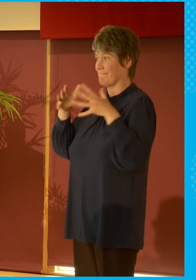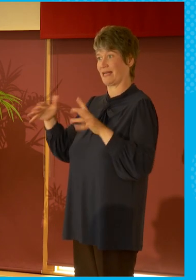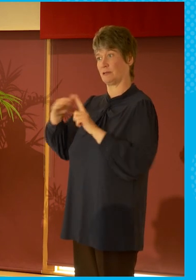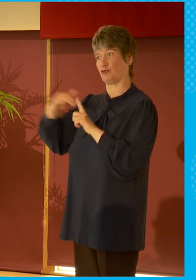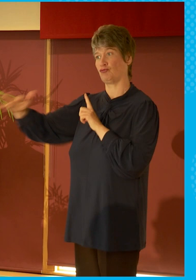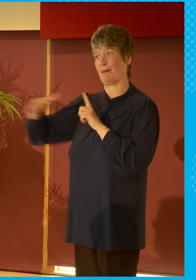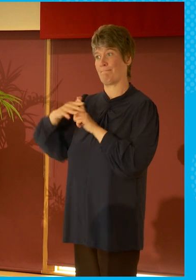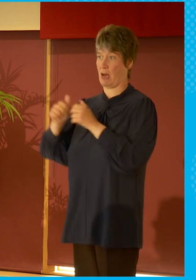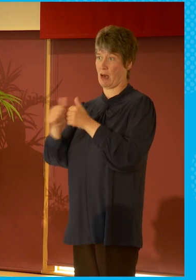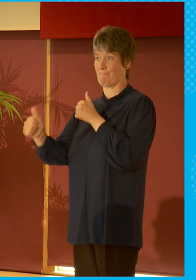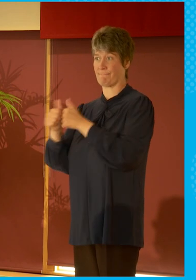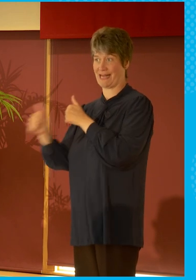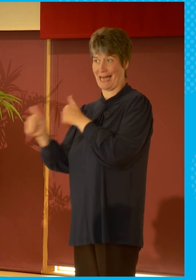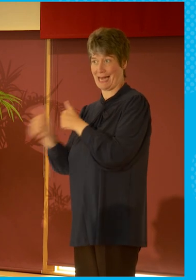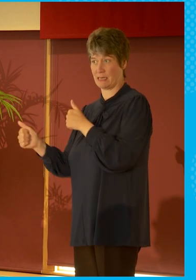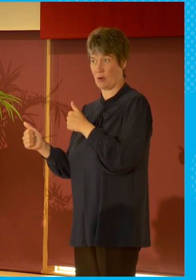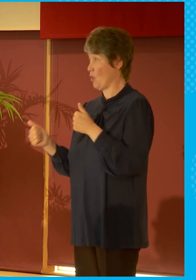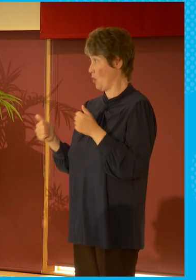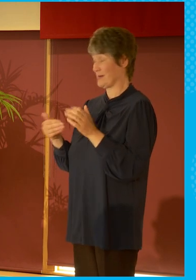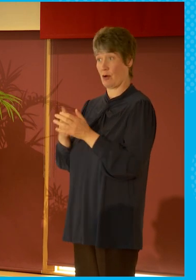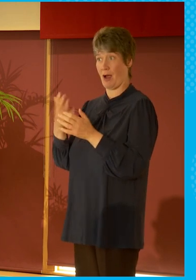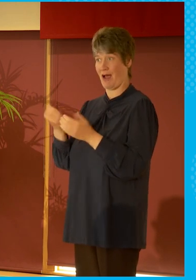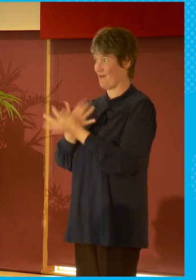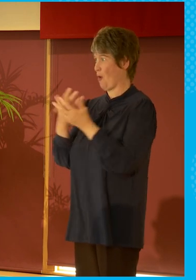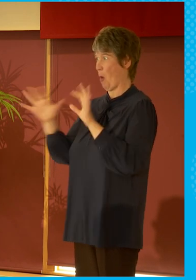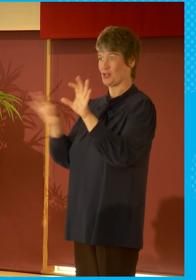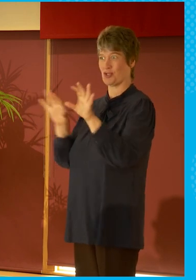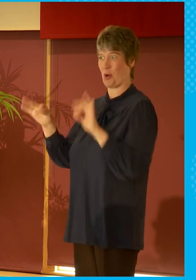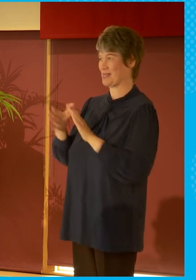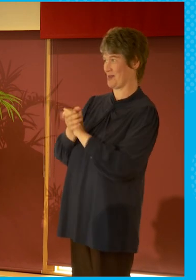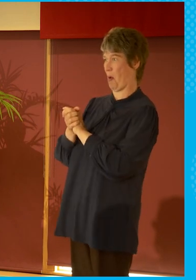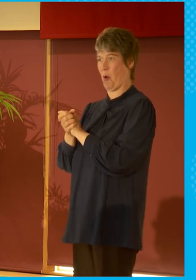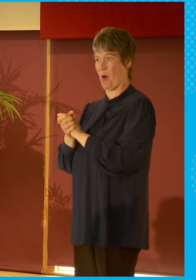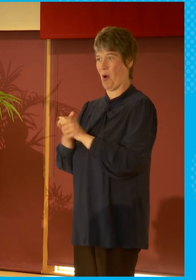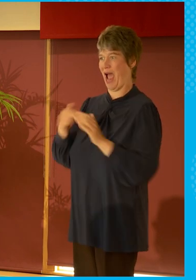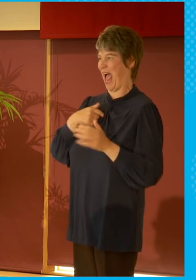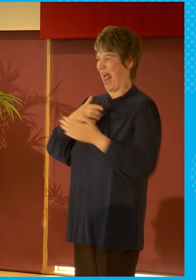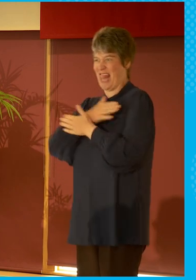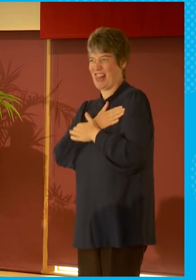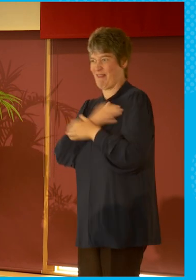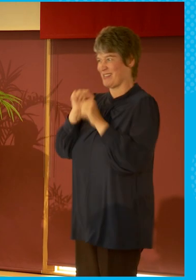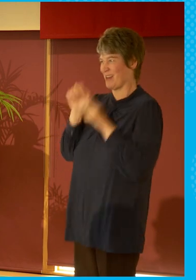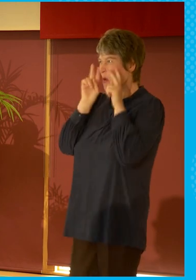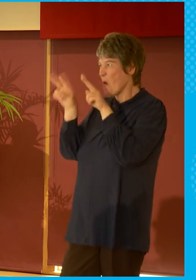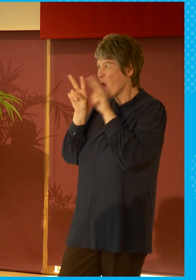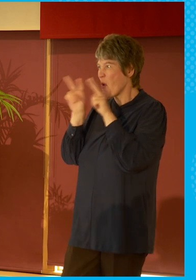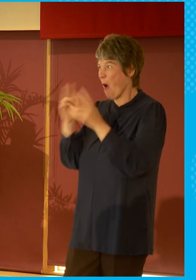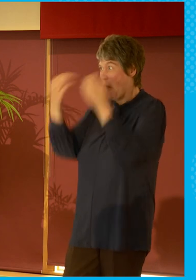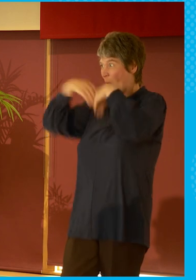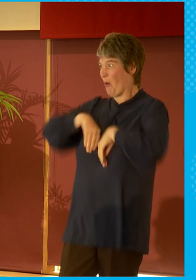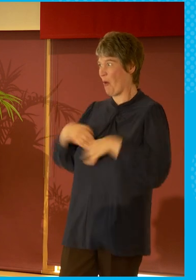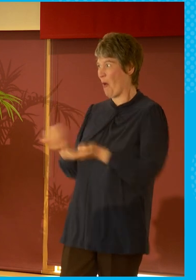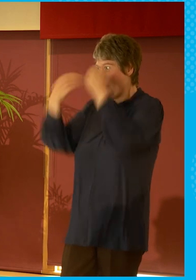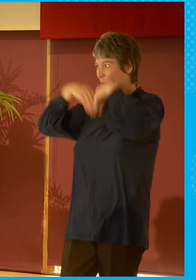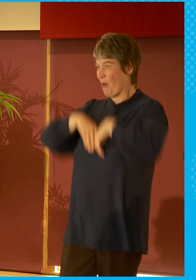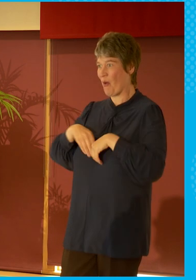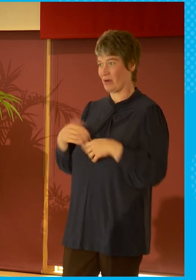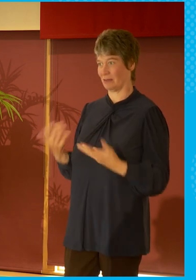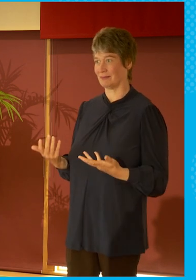streamers bring choice, it's fantastic, who doesn't love to sit and binge, I know I do, Stuart Snowden along here too,